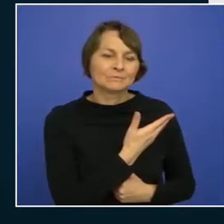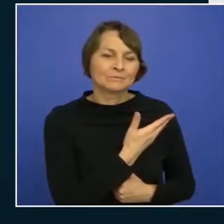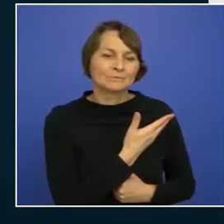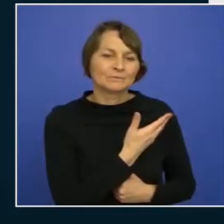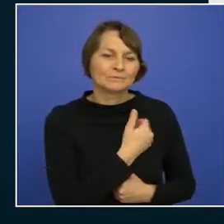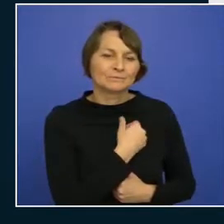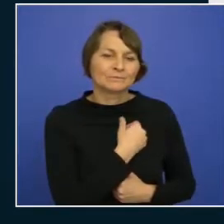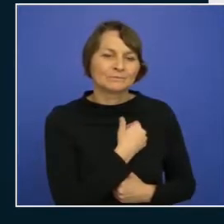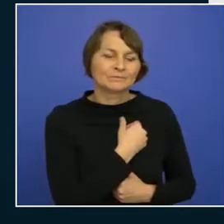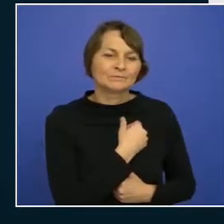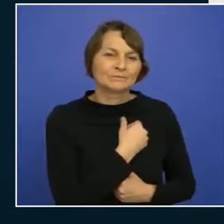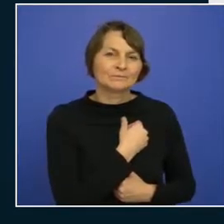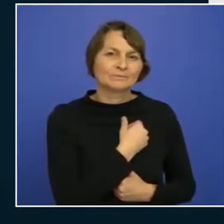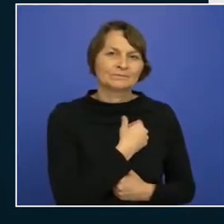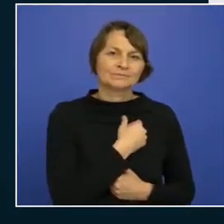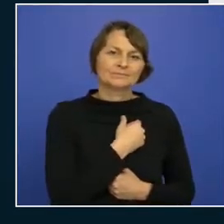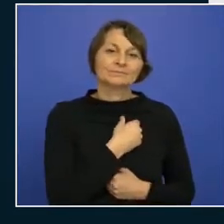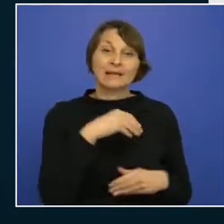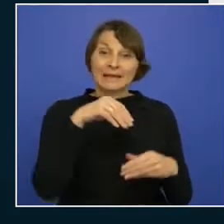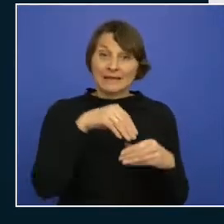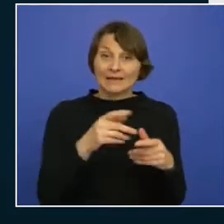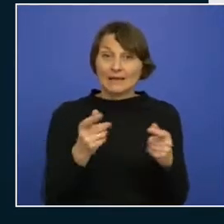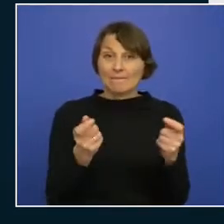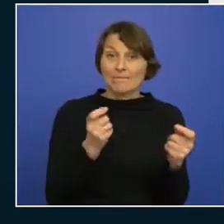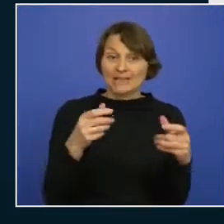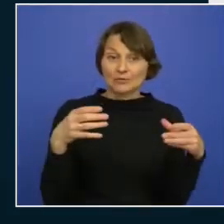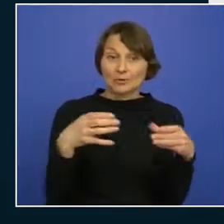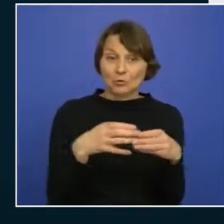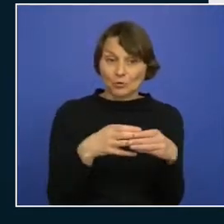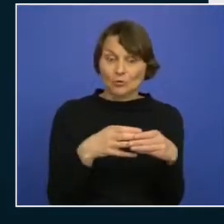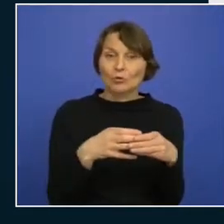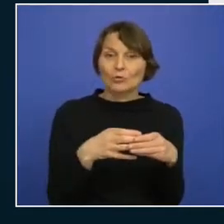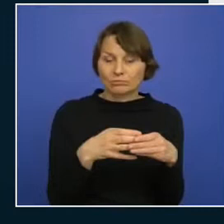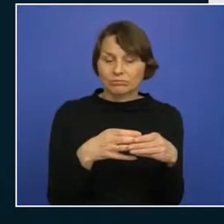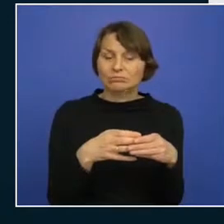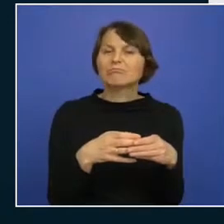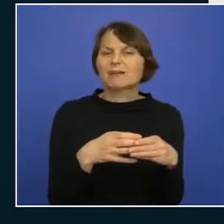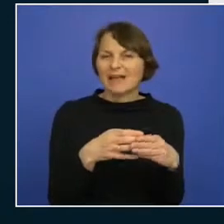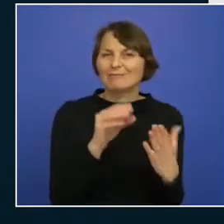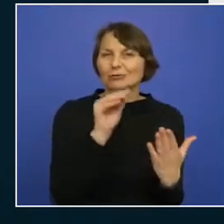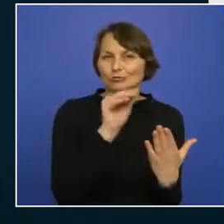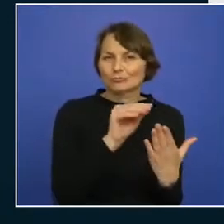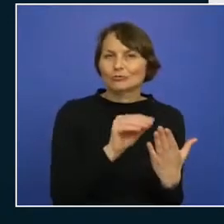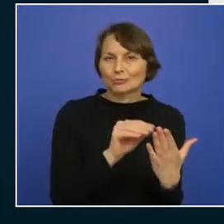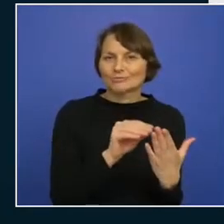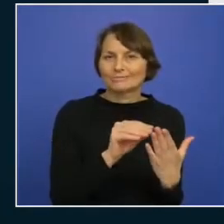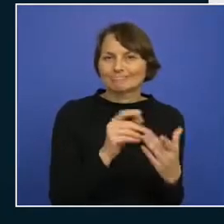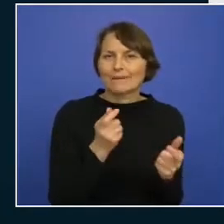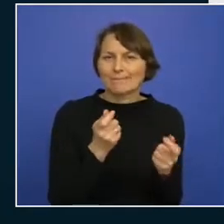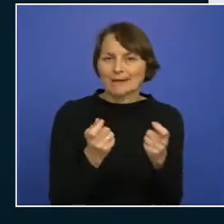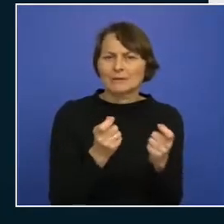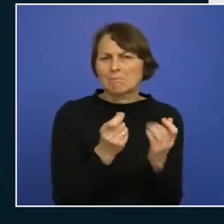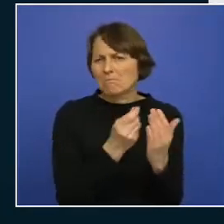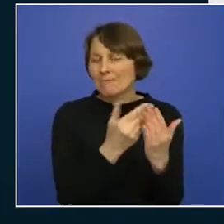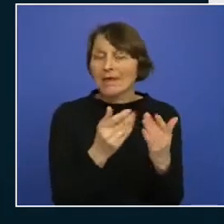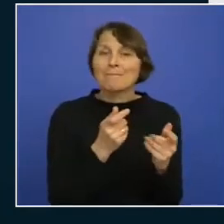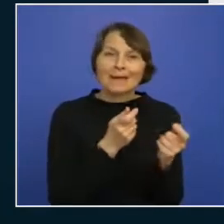I got a inside the management group management whatever I got a management subscription so a lot of management but